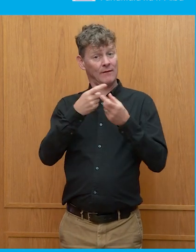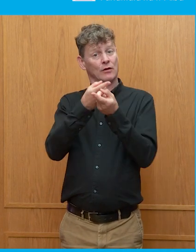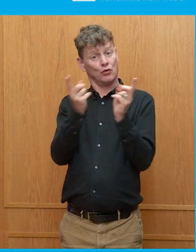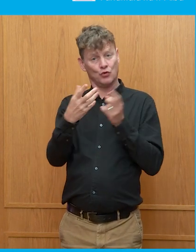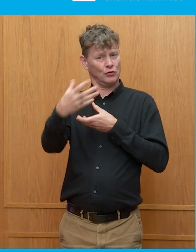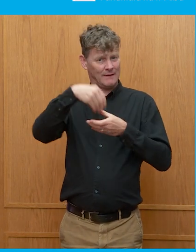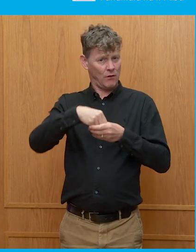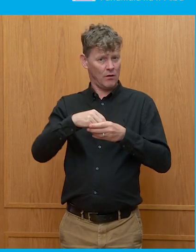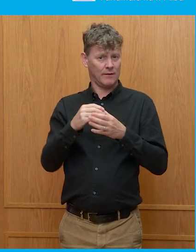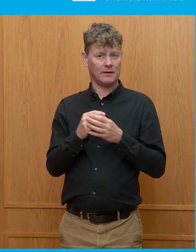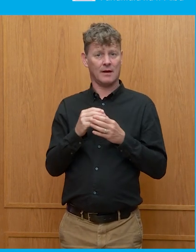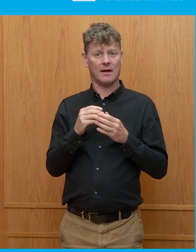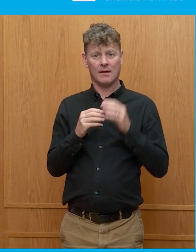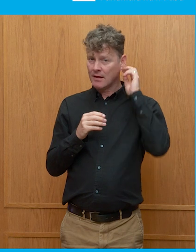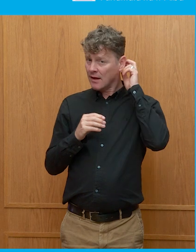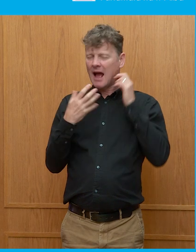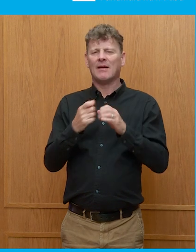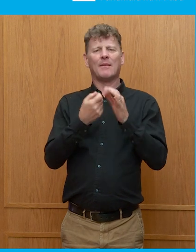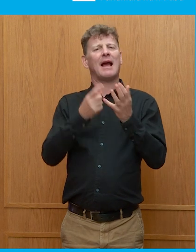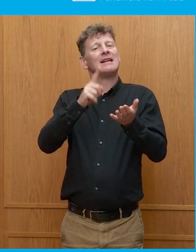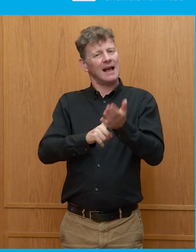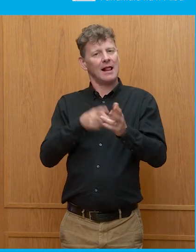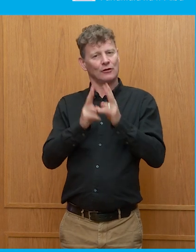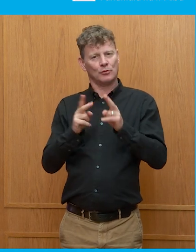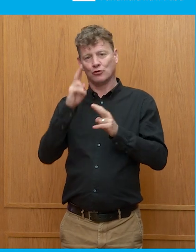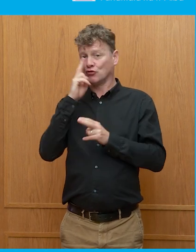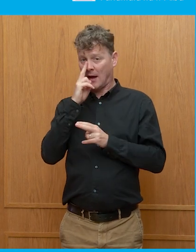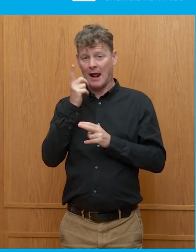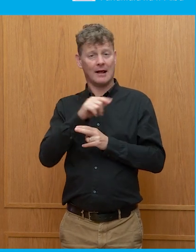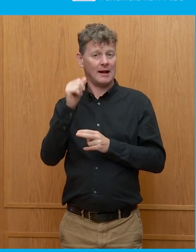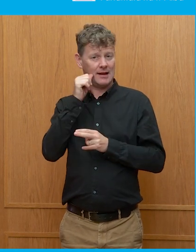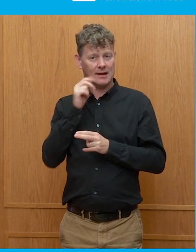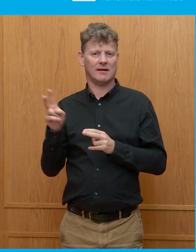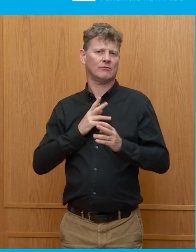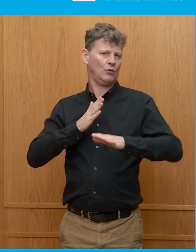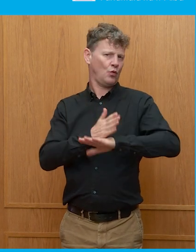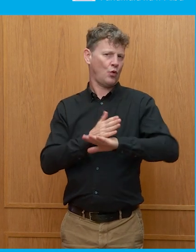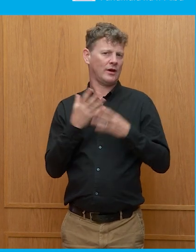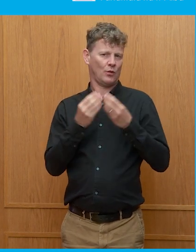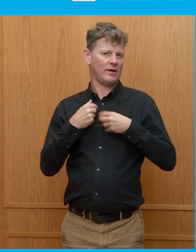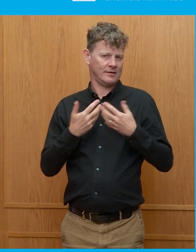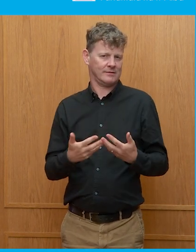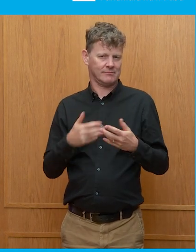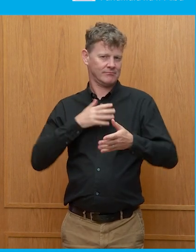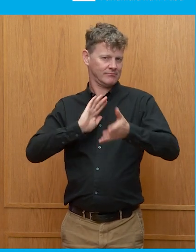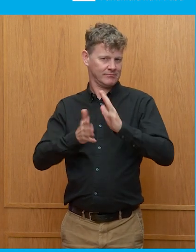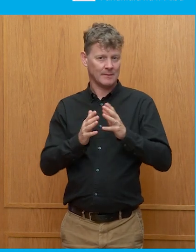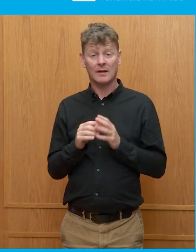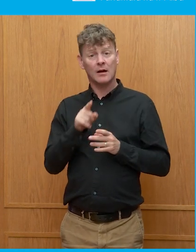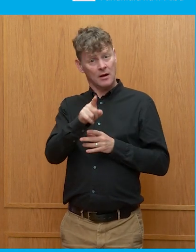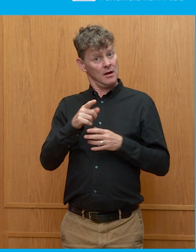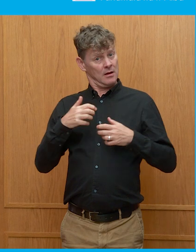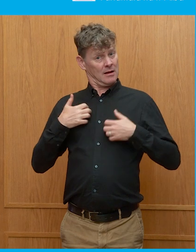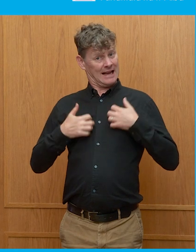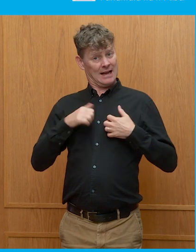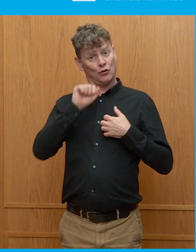involved. And we've got our BSE, BSL interpreters, Jermaine Napier and Andy Carmichael, who are working with us today. And if you're keen to throw your